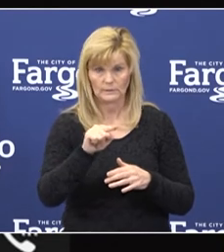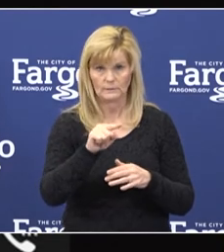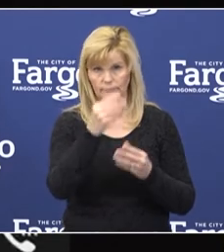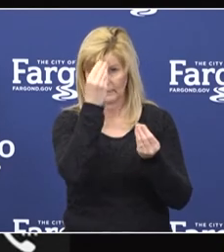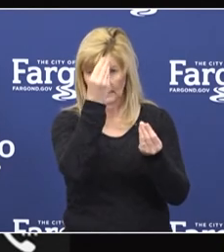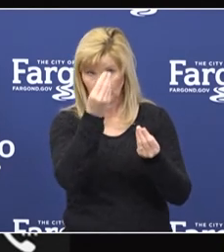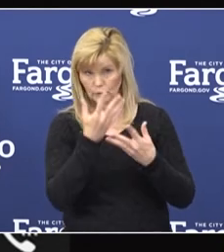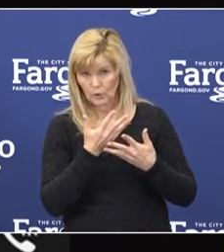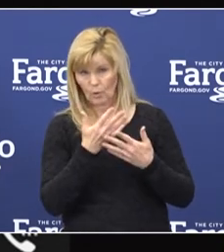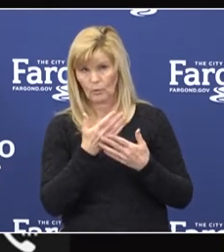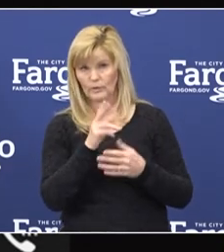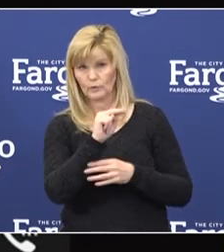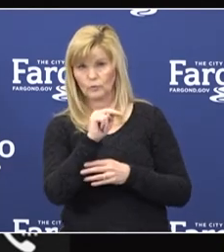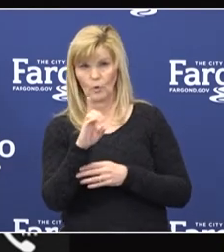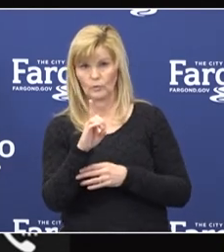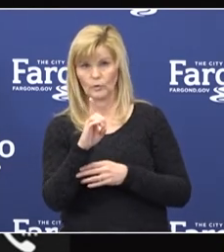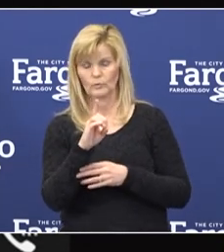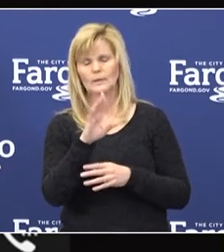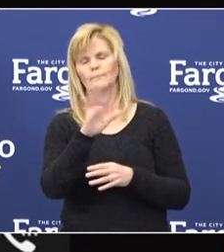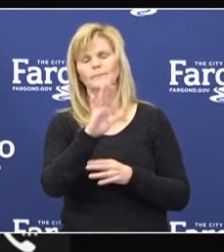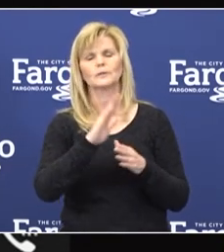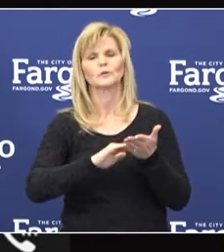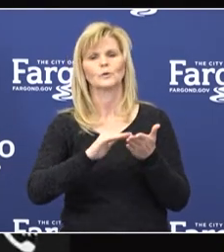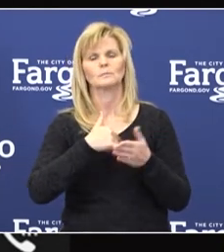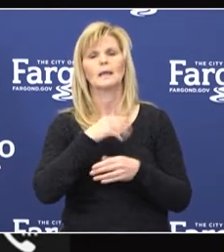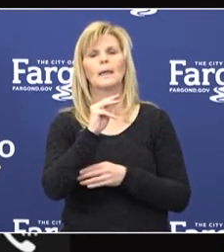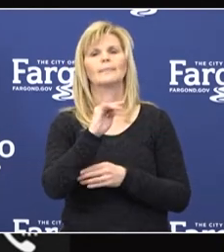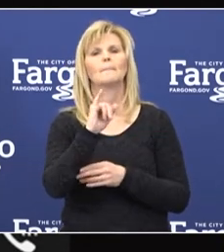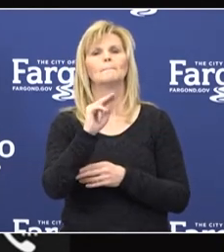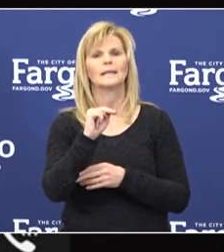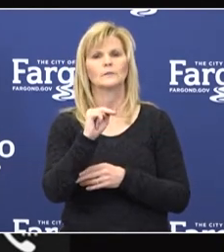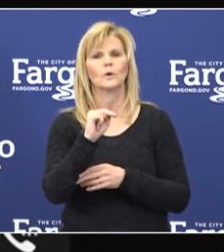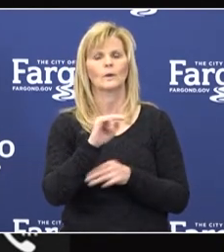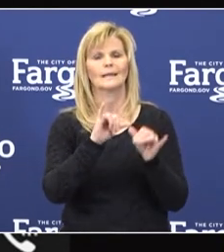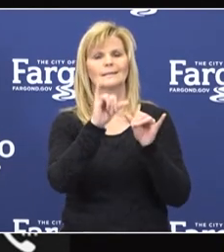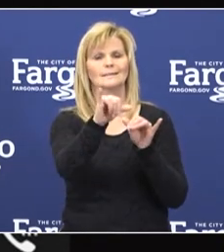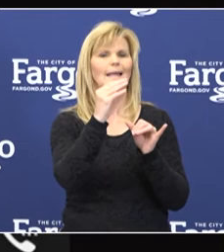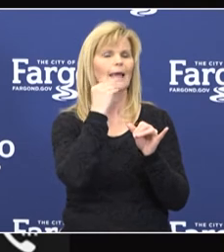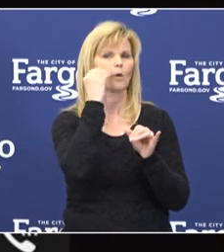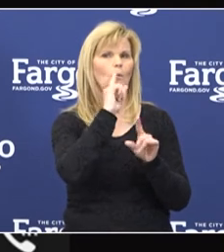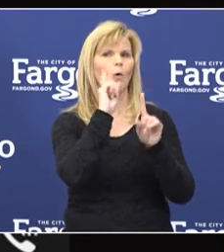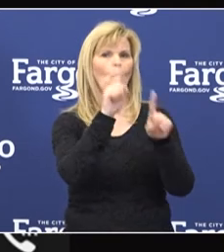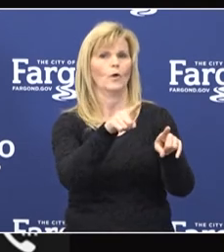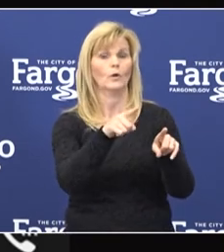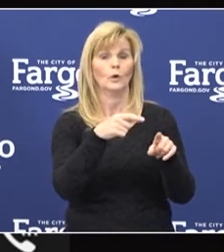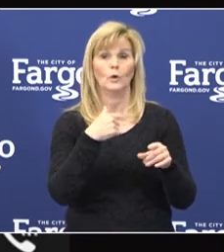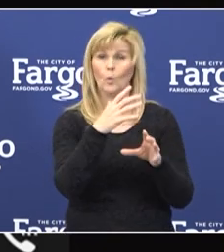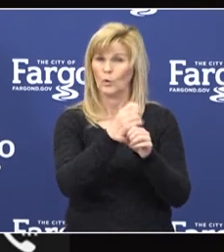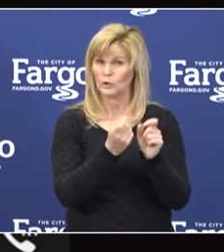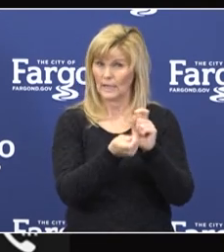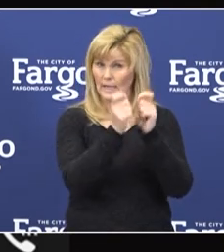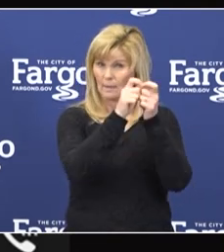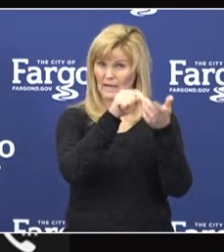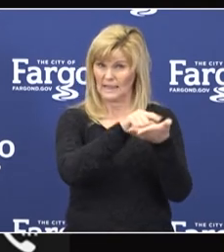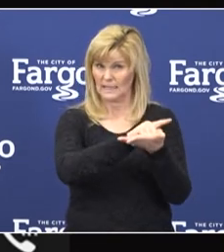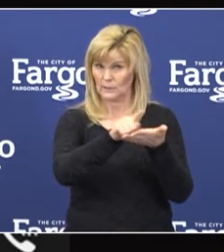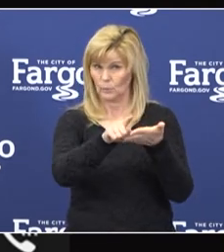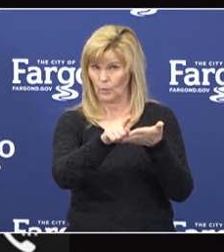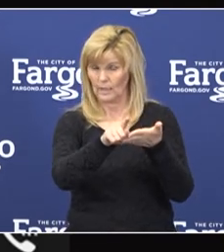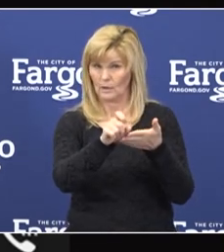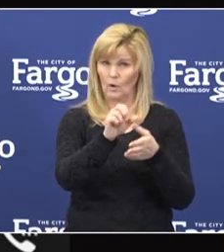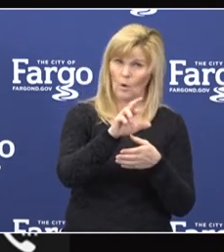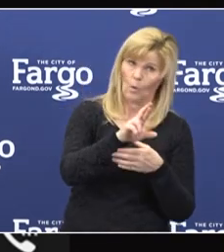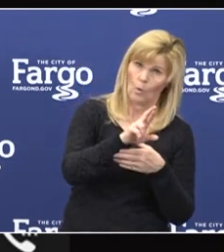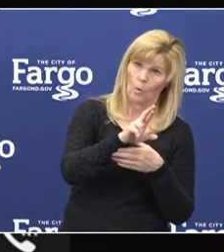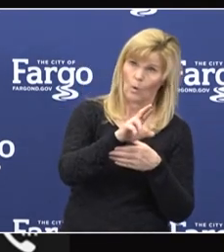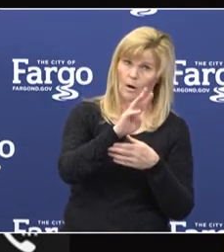Minnesota stay-at-home order that should be getting an update hopefully either later this week or at least